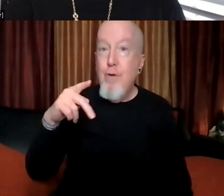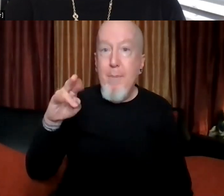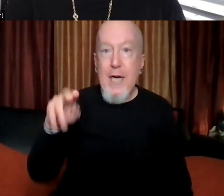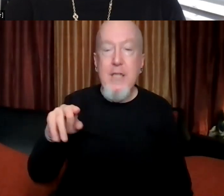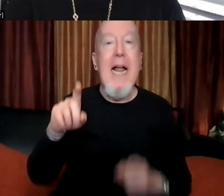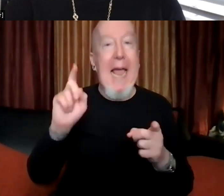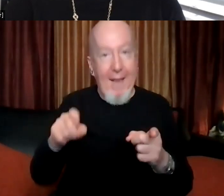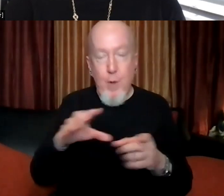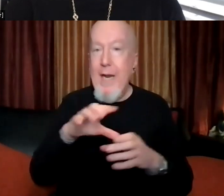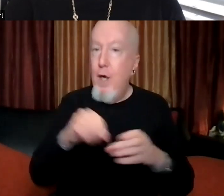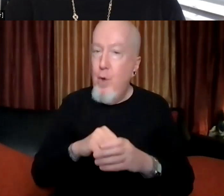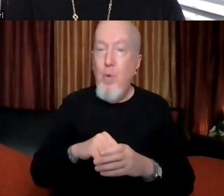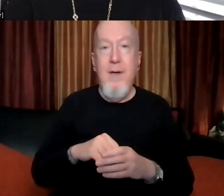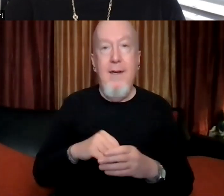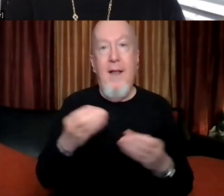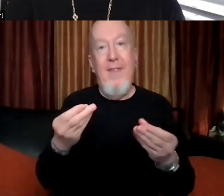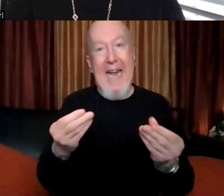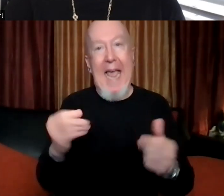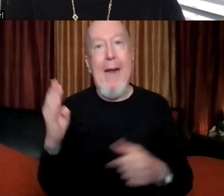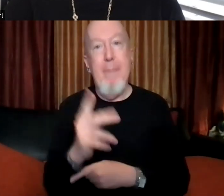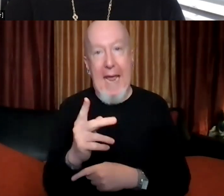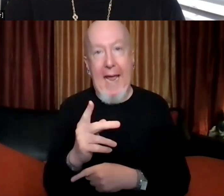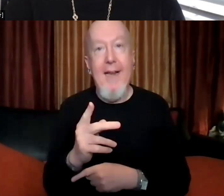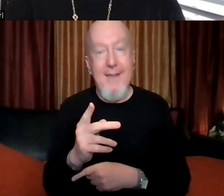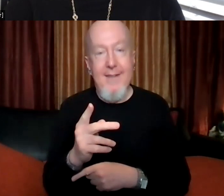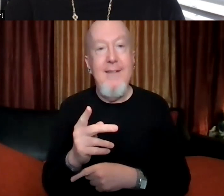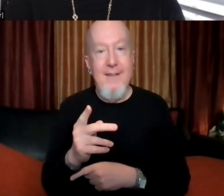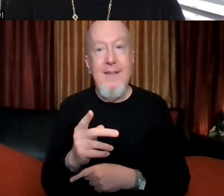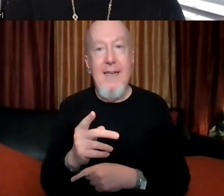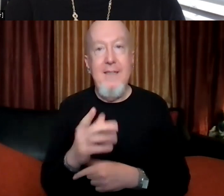-backed movement as like a serious topic of consideration.